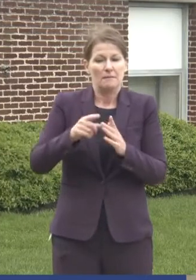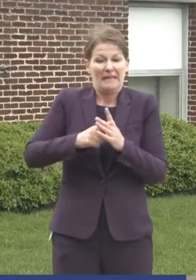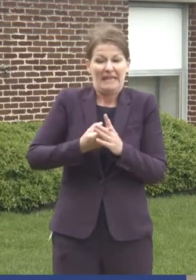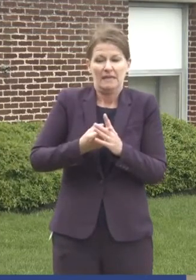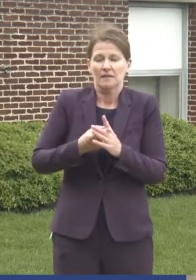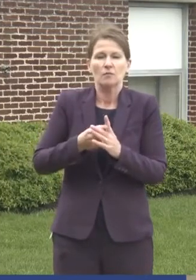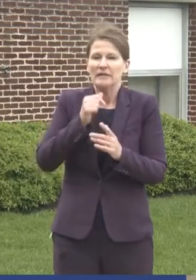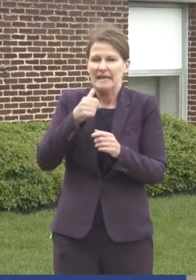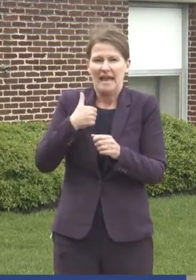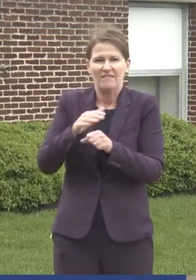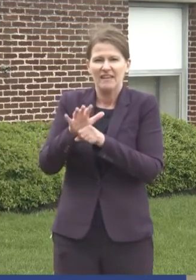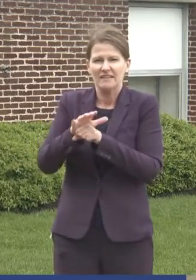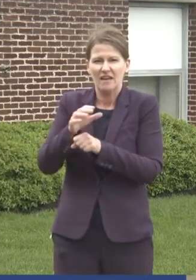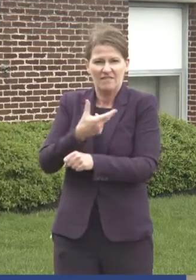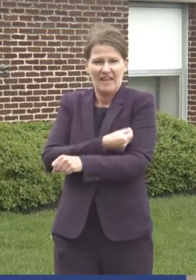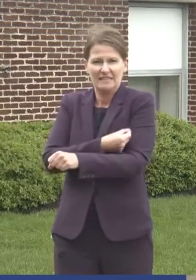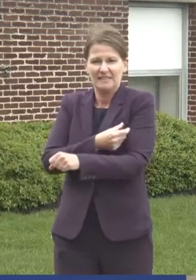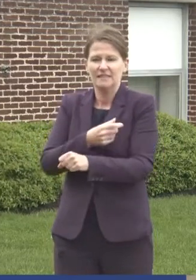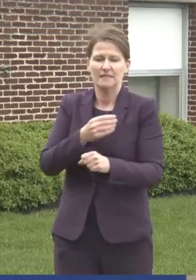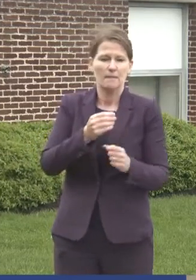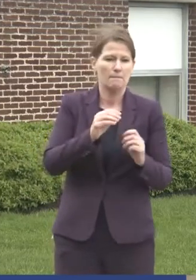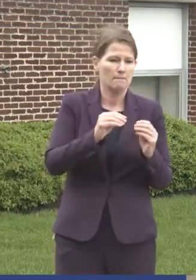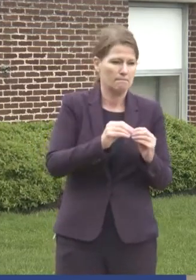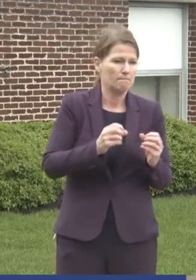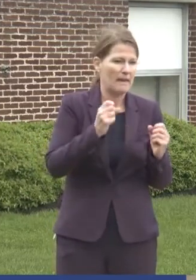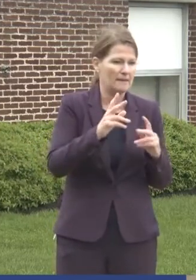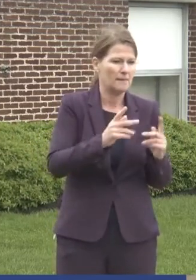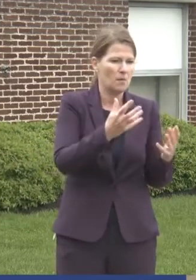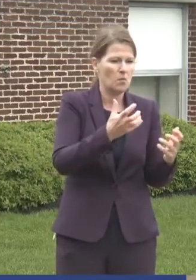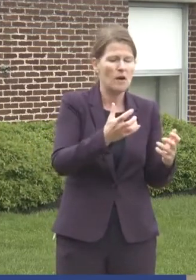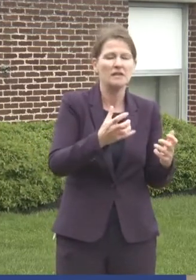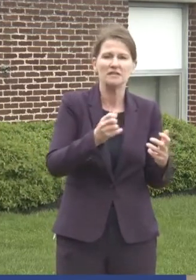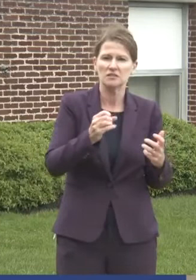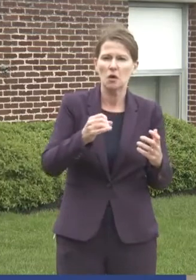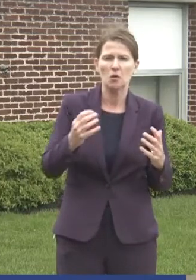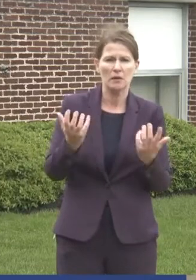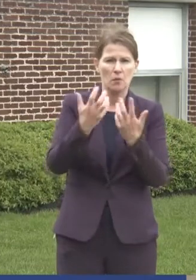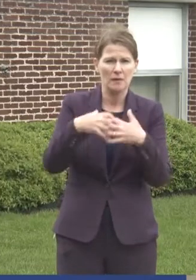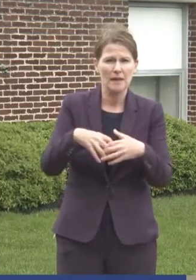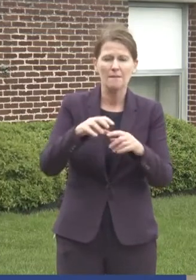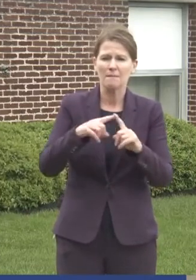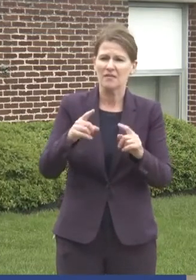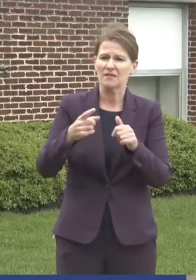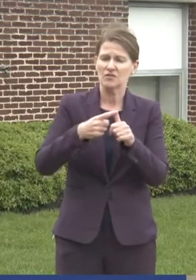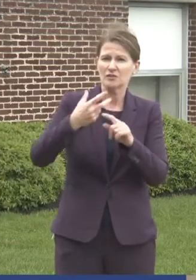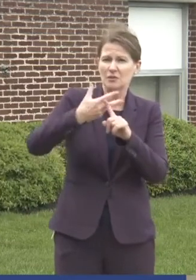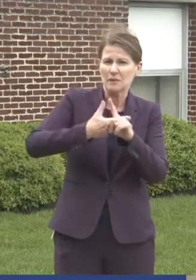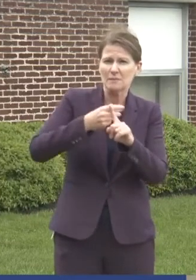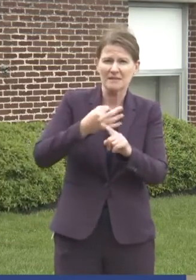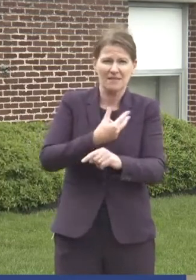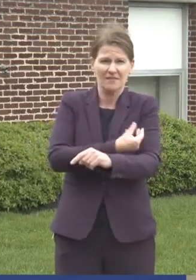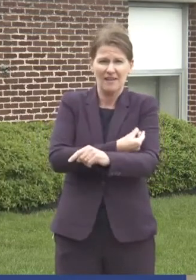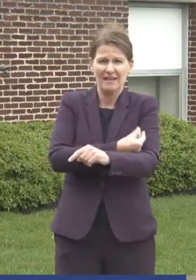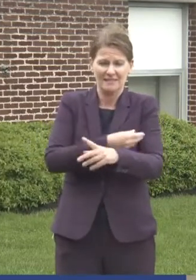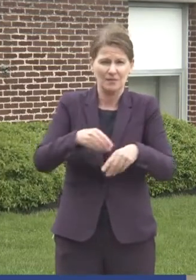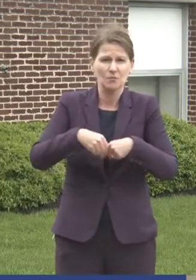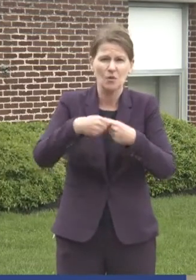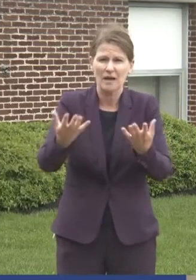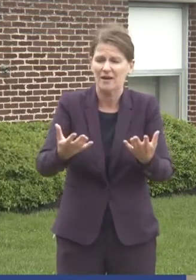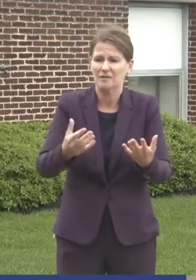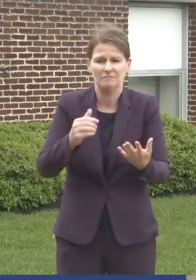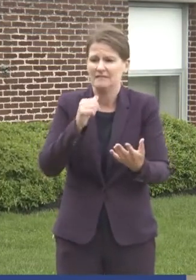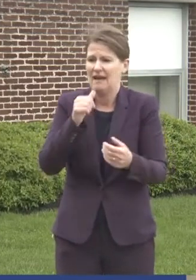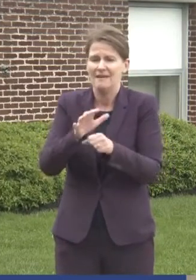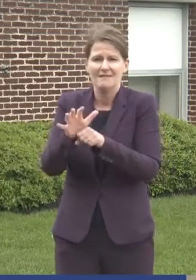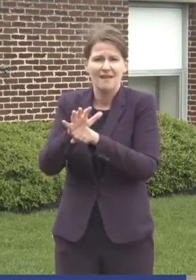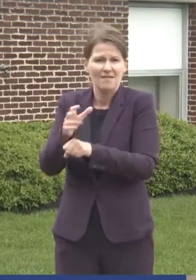up to demand. So the theme for the first three months of the vaccine rollout was there's